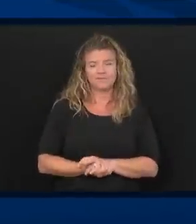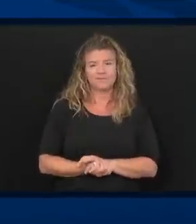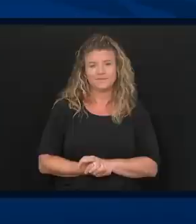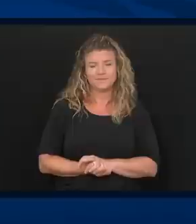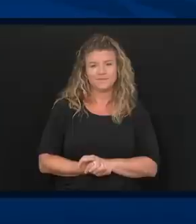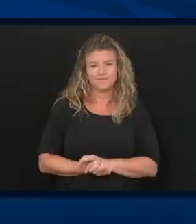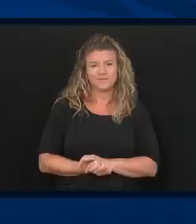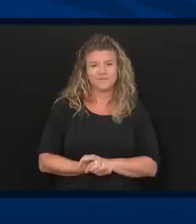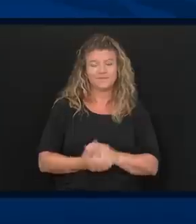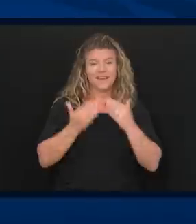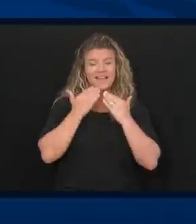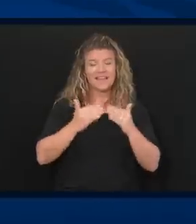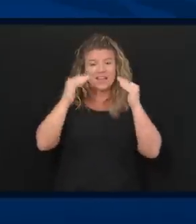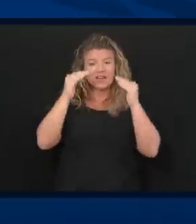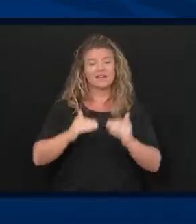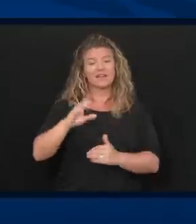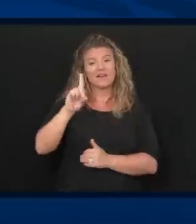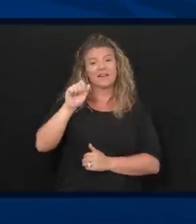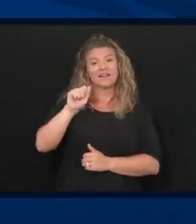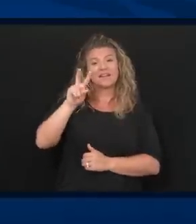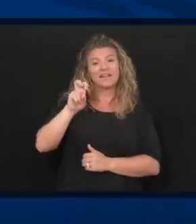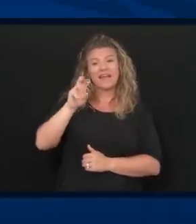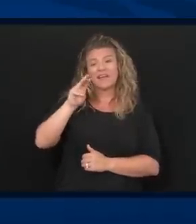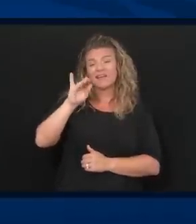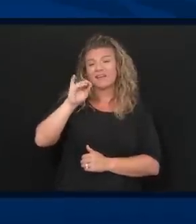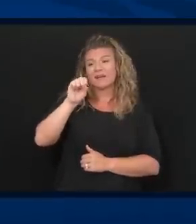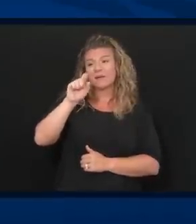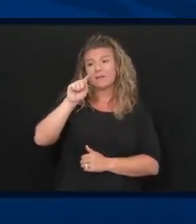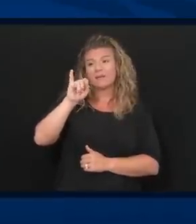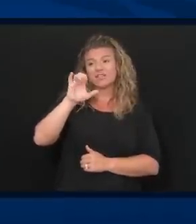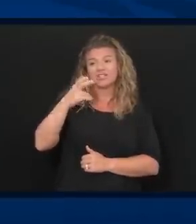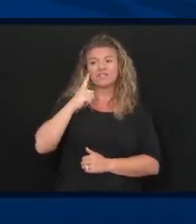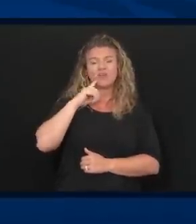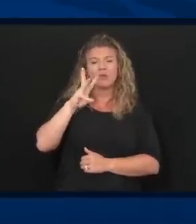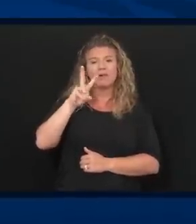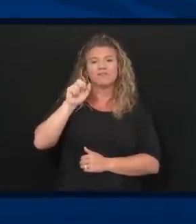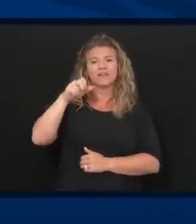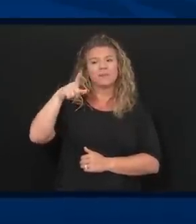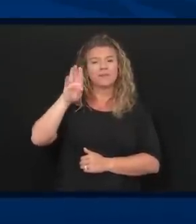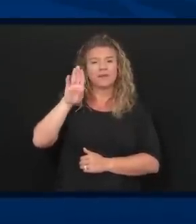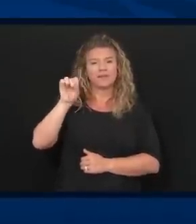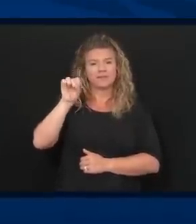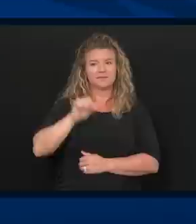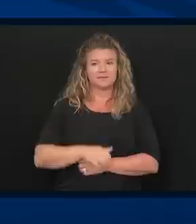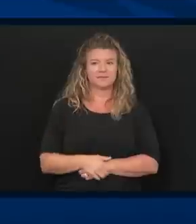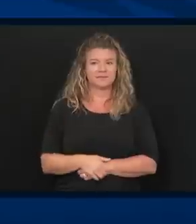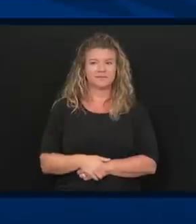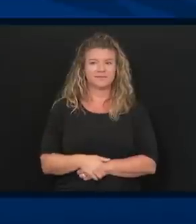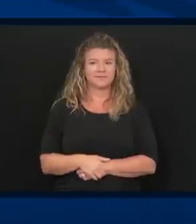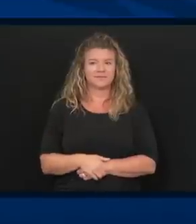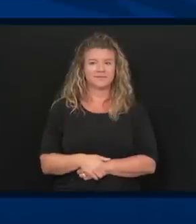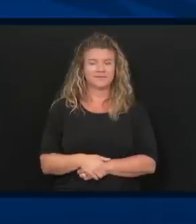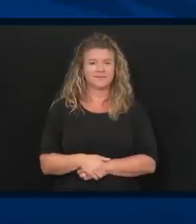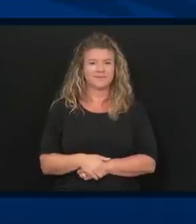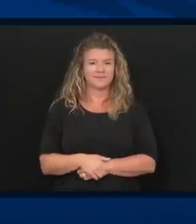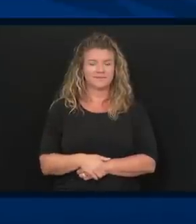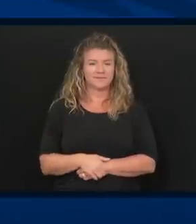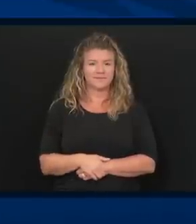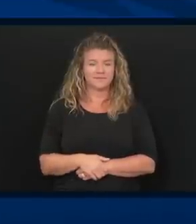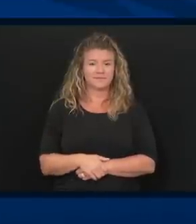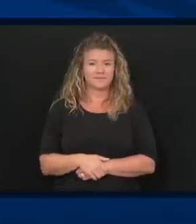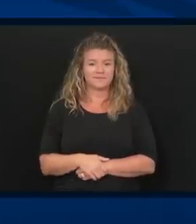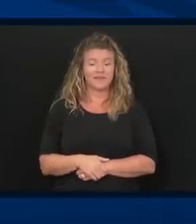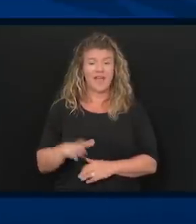All right. Thank you, Steve. Next, we'll go to Dave Mistich with West Virginia Public Broadcasting. Hi, folks. I'm